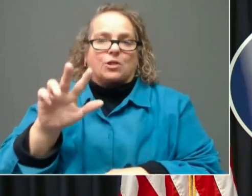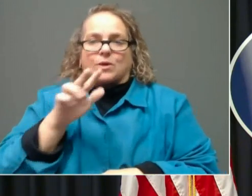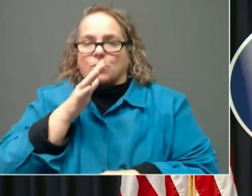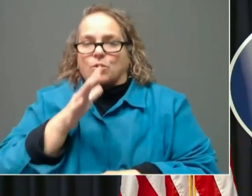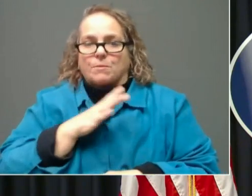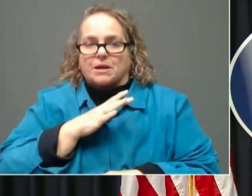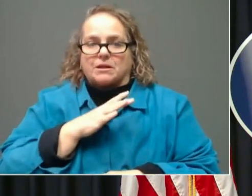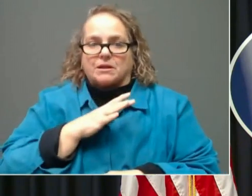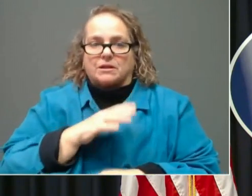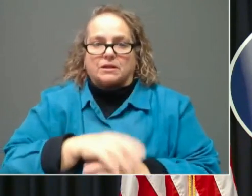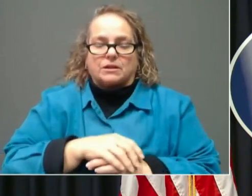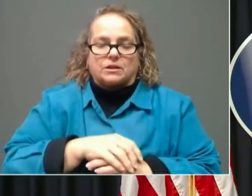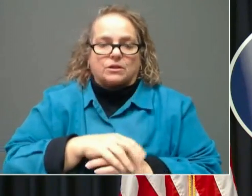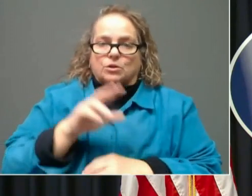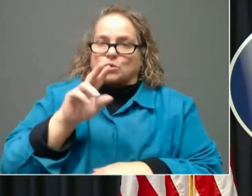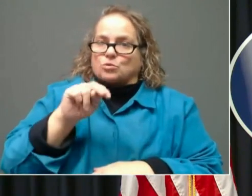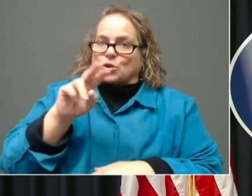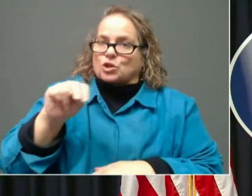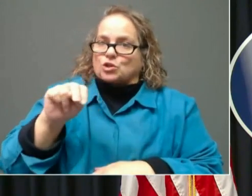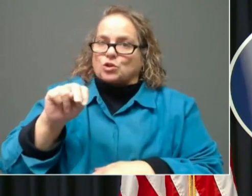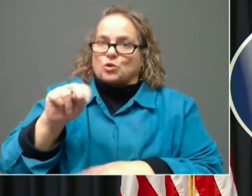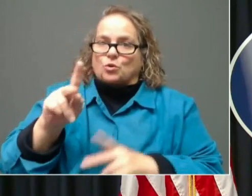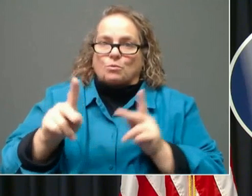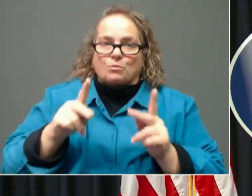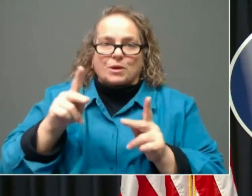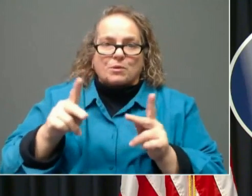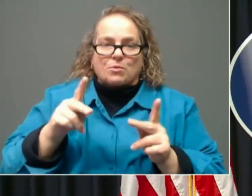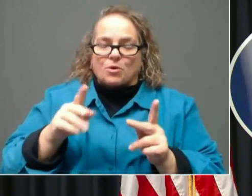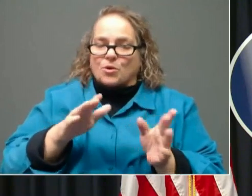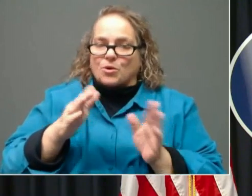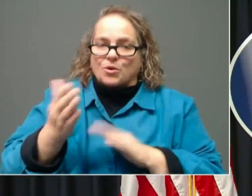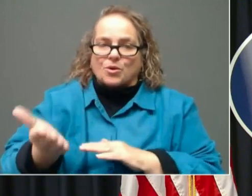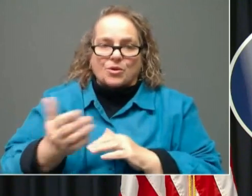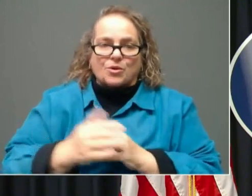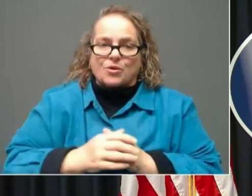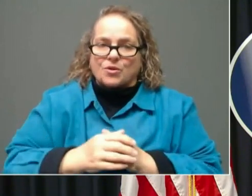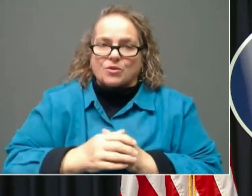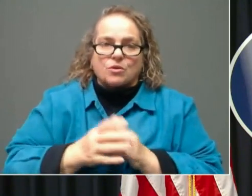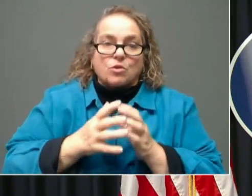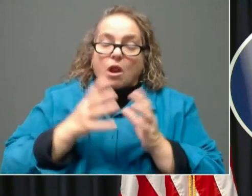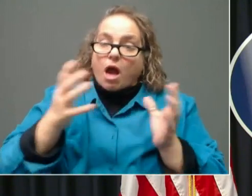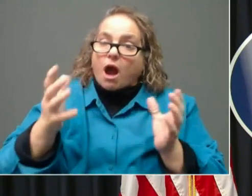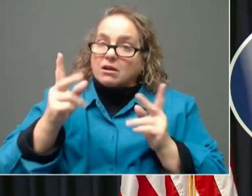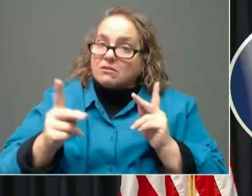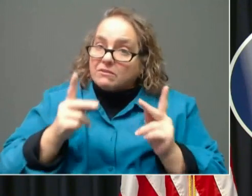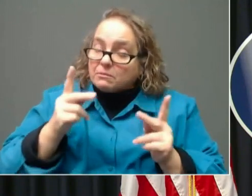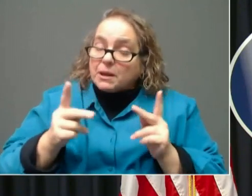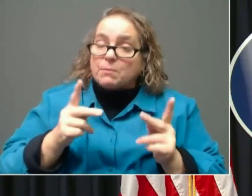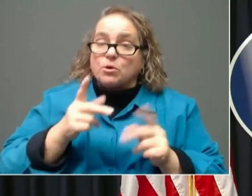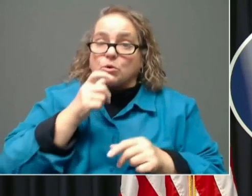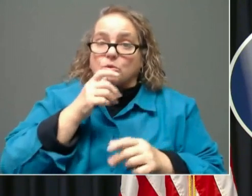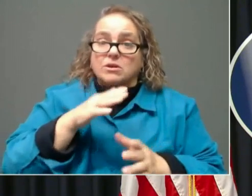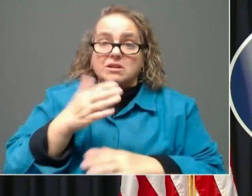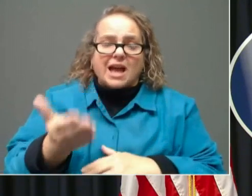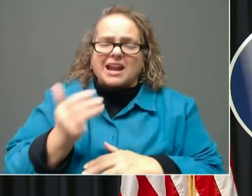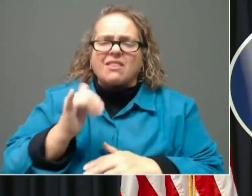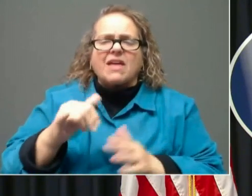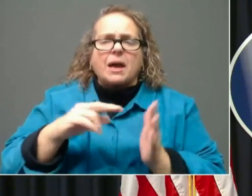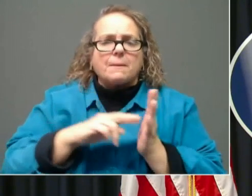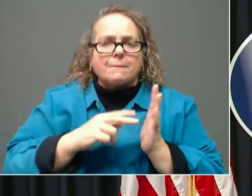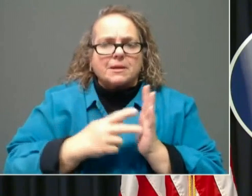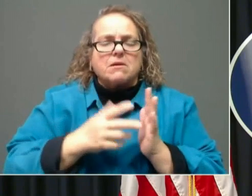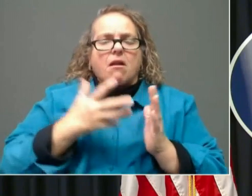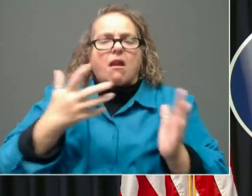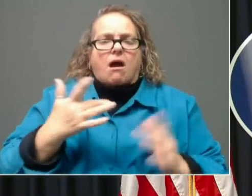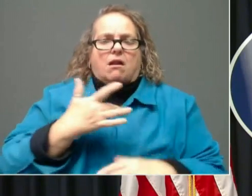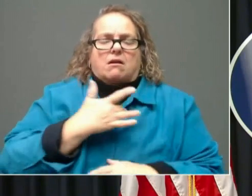individuals lost are a lot of people to lose, and that means that there are a lot of hurt families